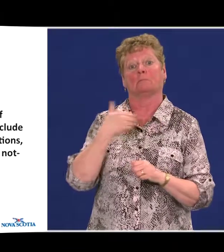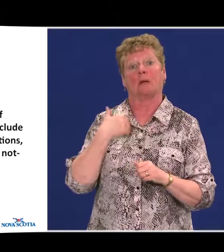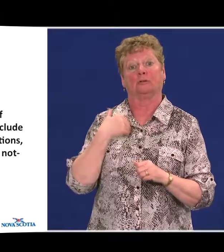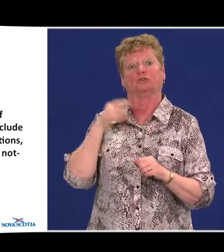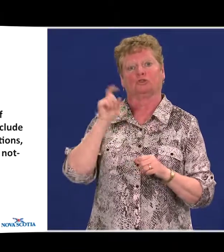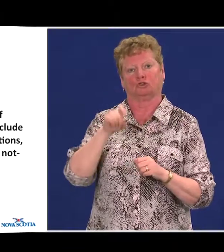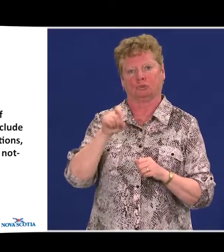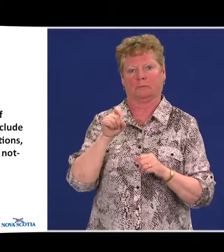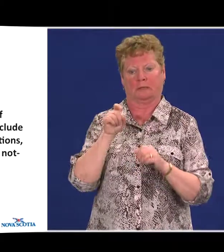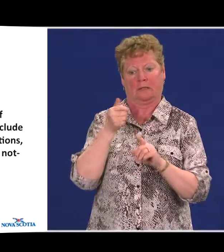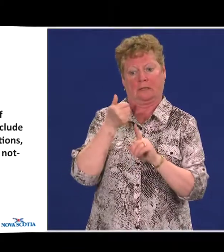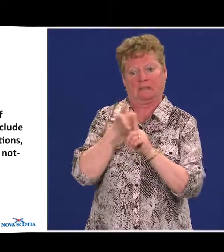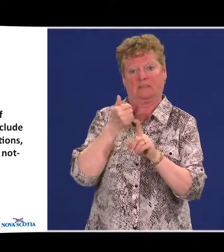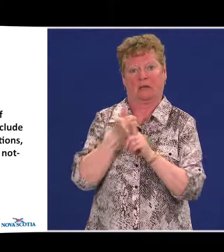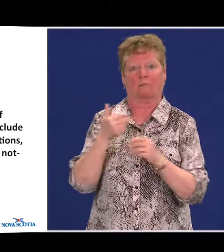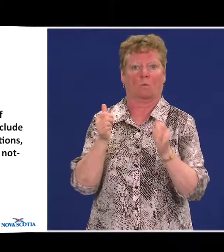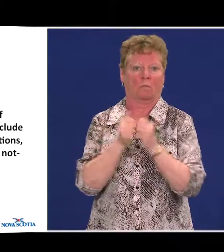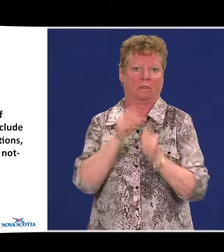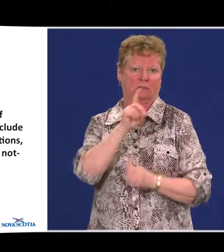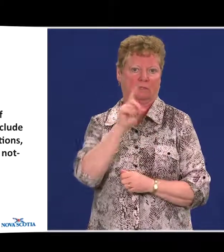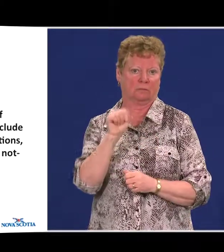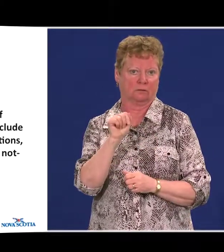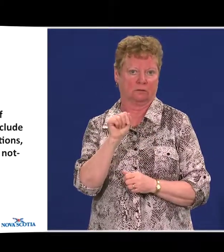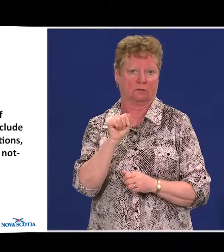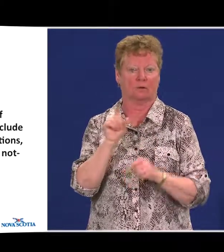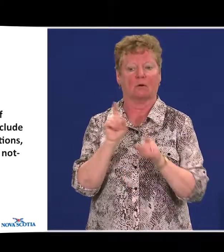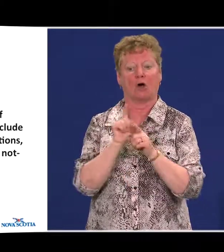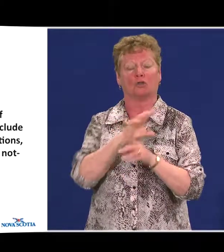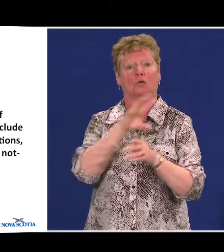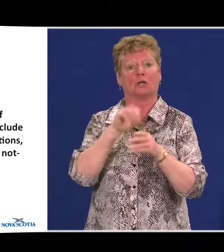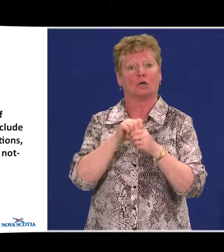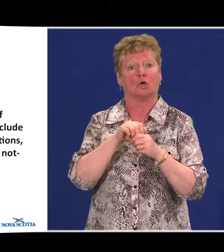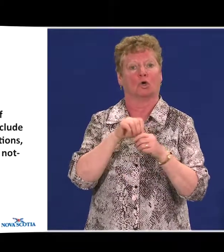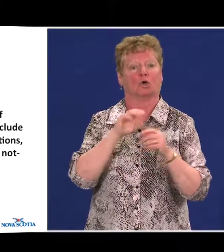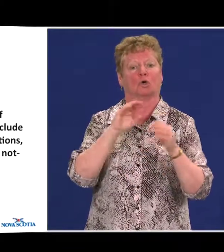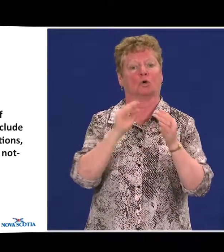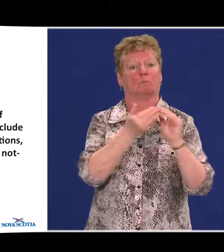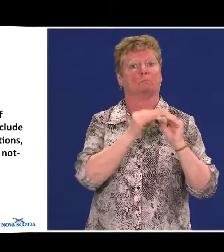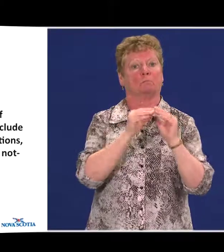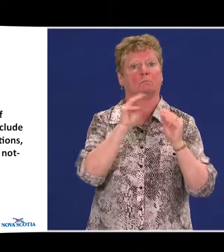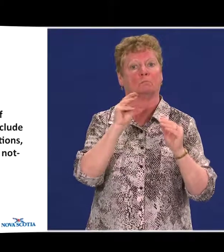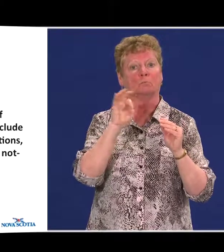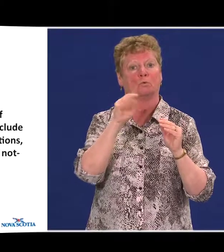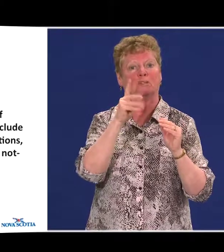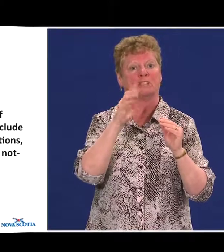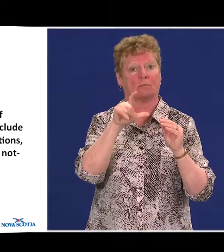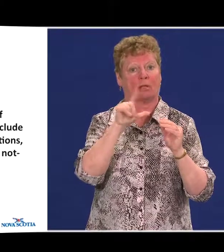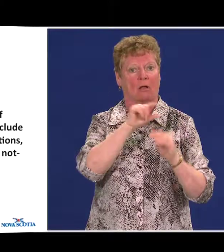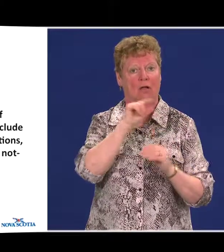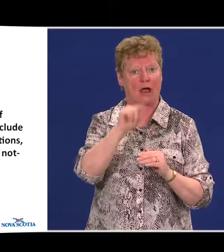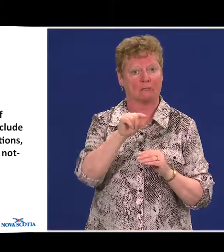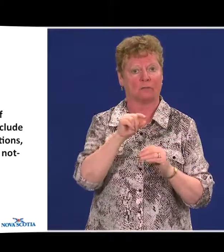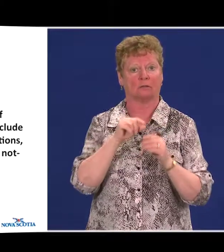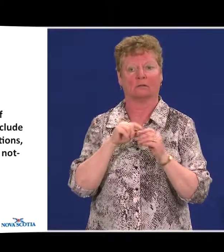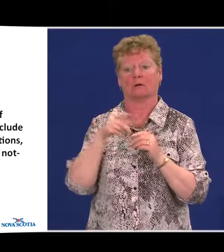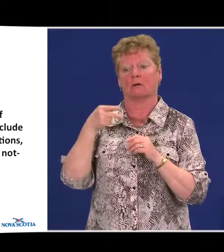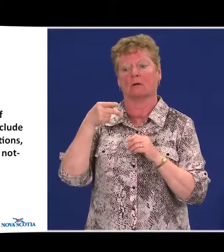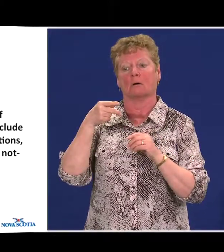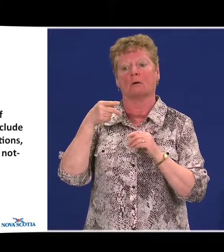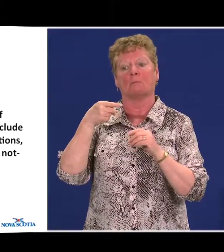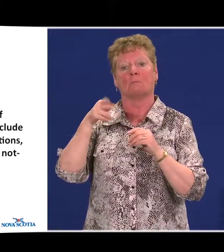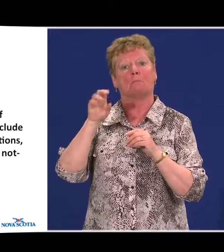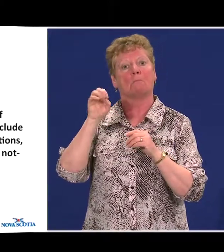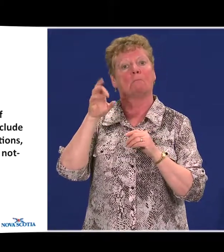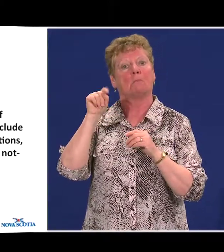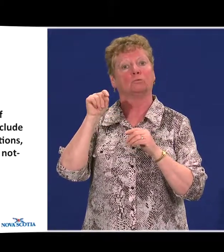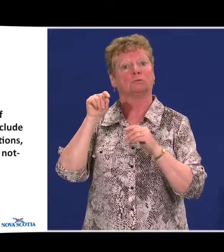disabilities, but also include municipal government, post-secondary institutions, members from the private